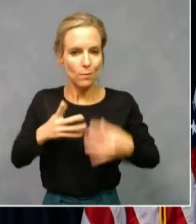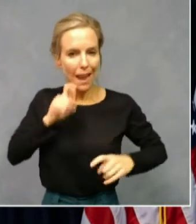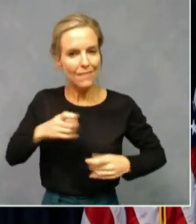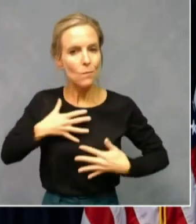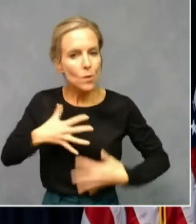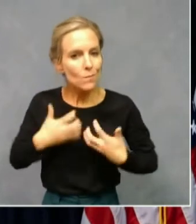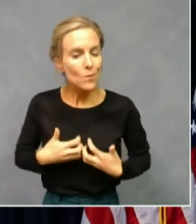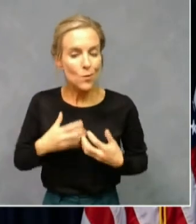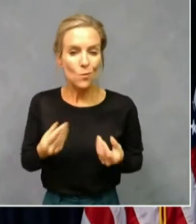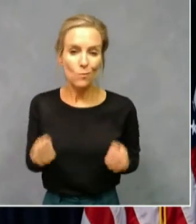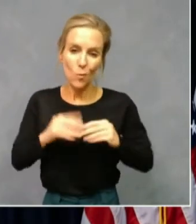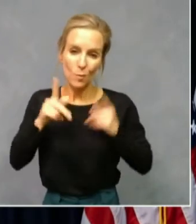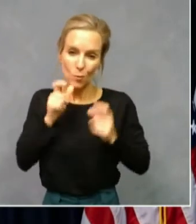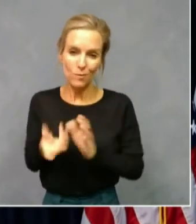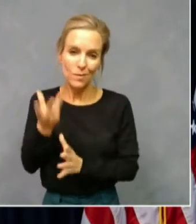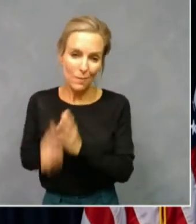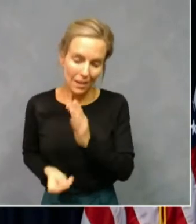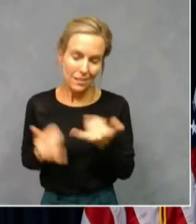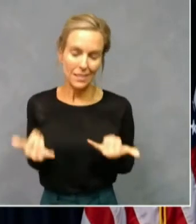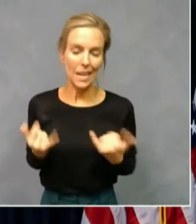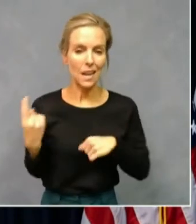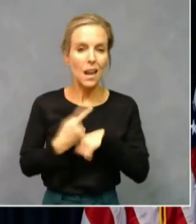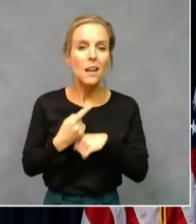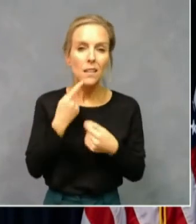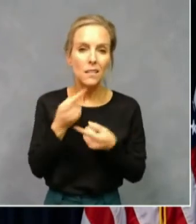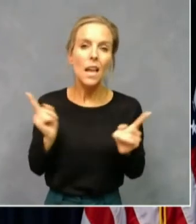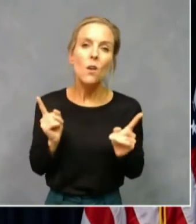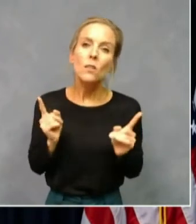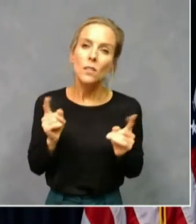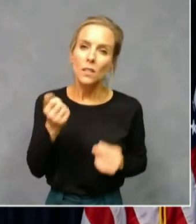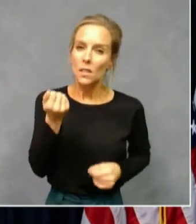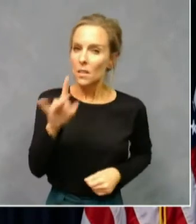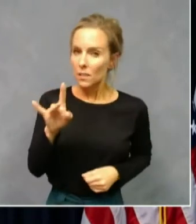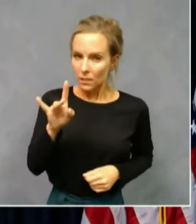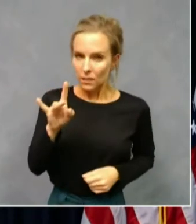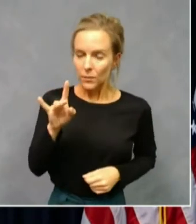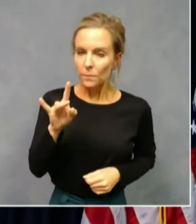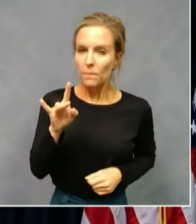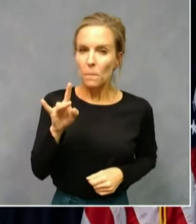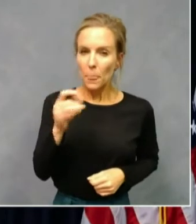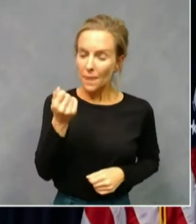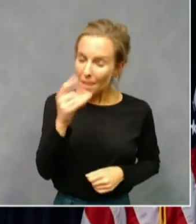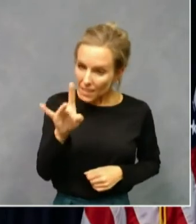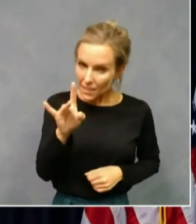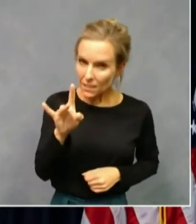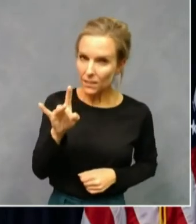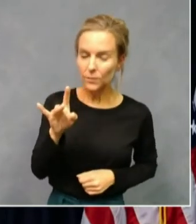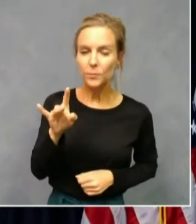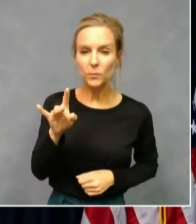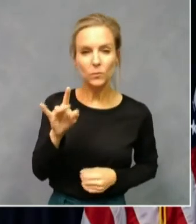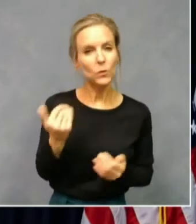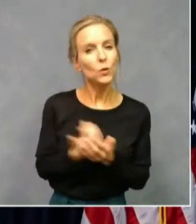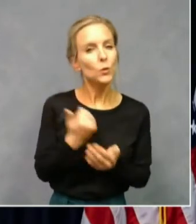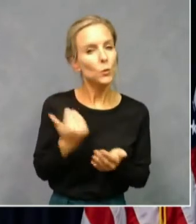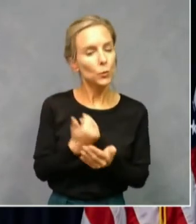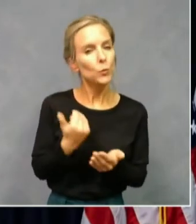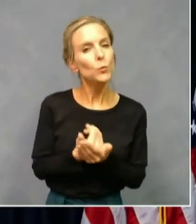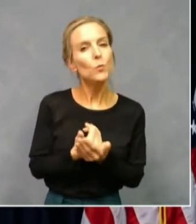So today we're announcing 18, 18 new COVID-19